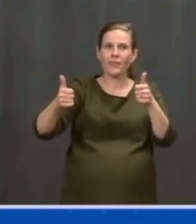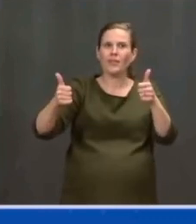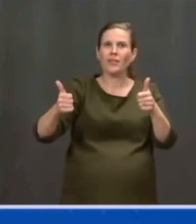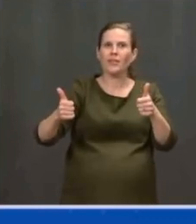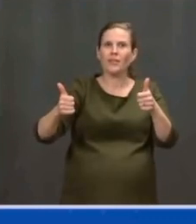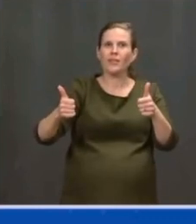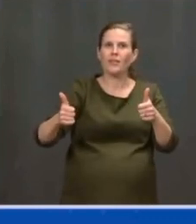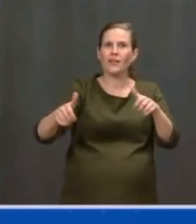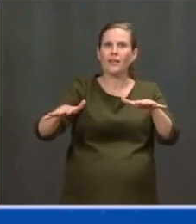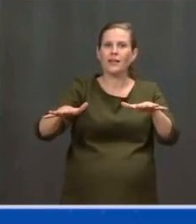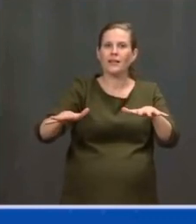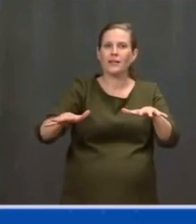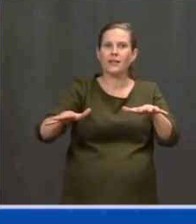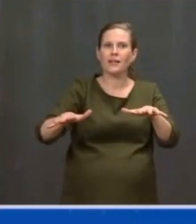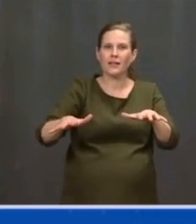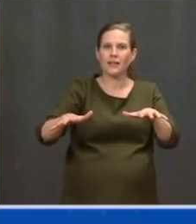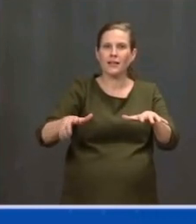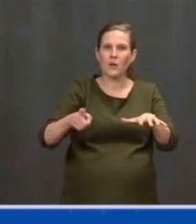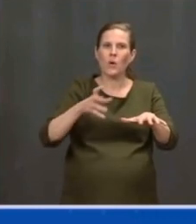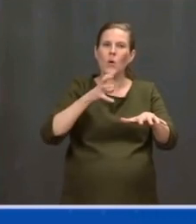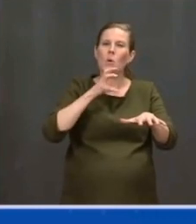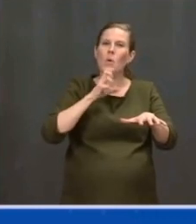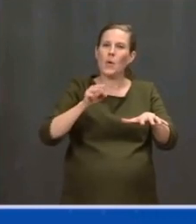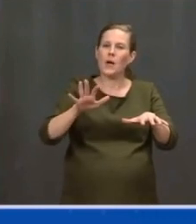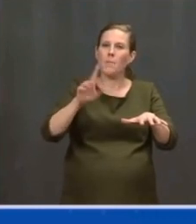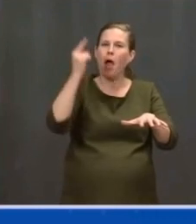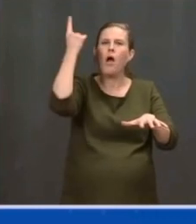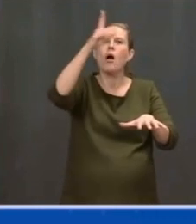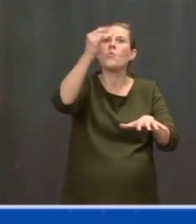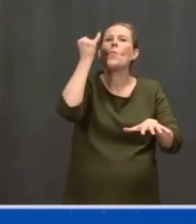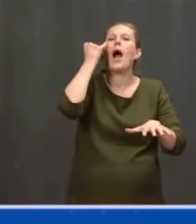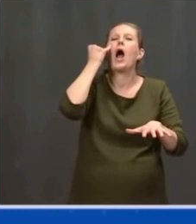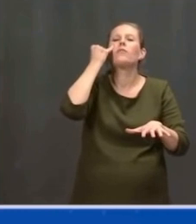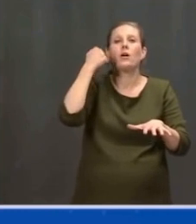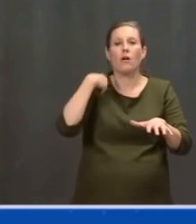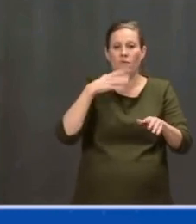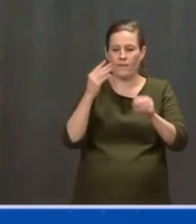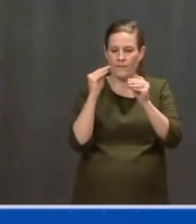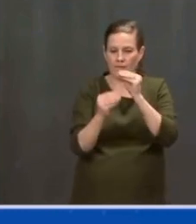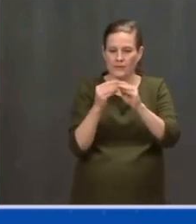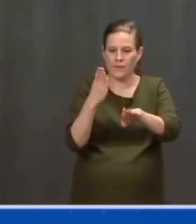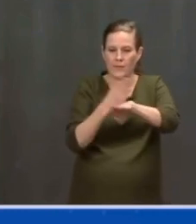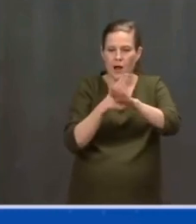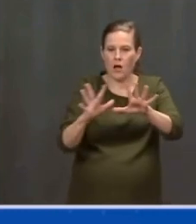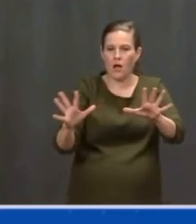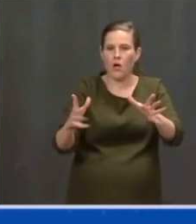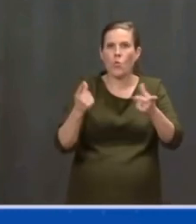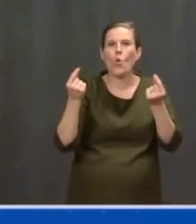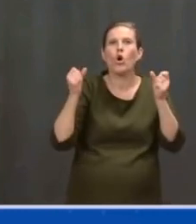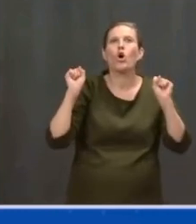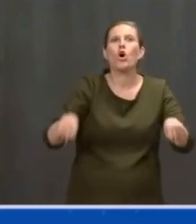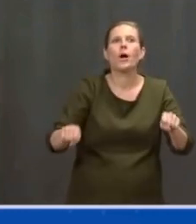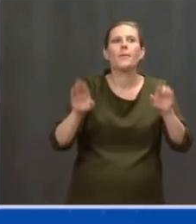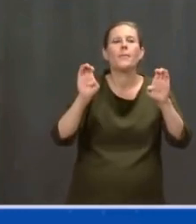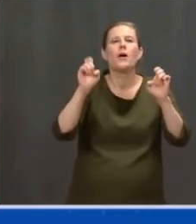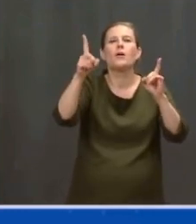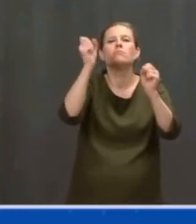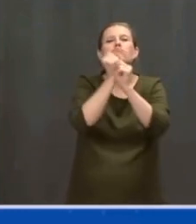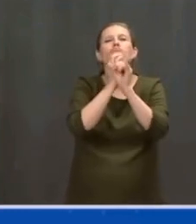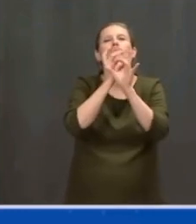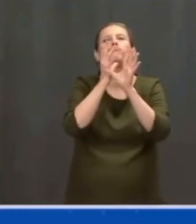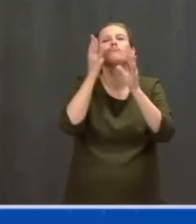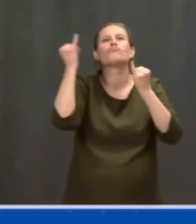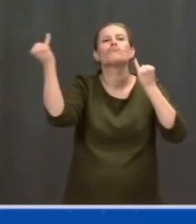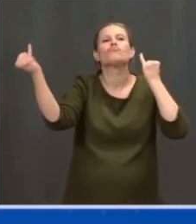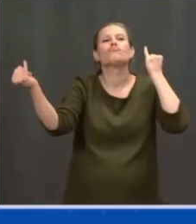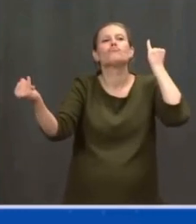those highways. You and your family could travel coast to coast without a single tank of gas on board a